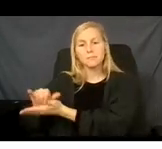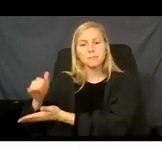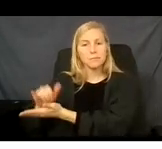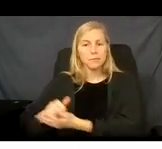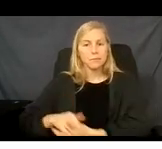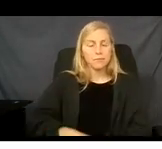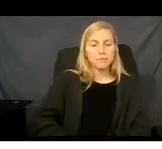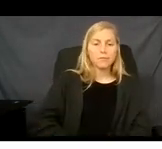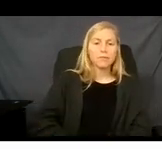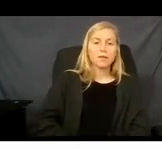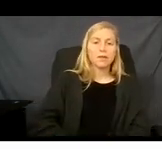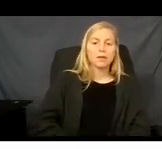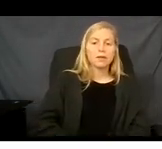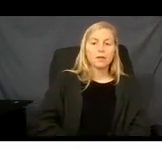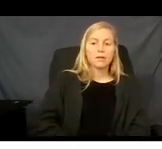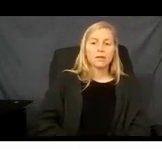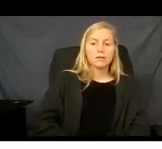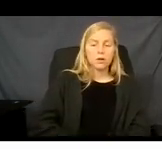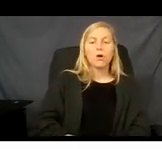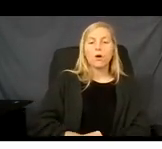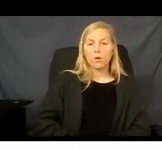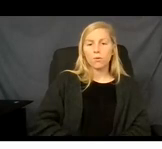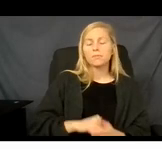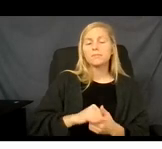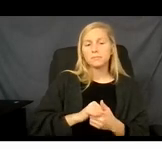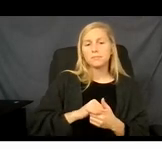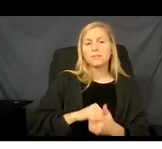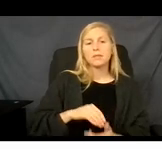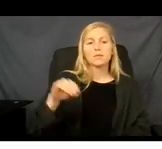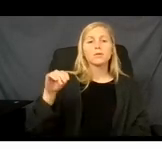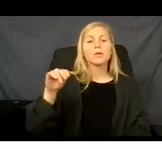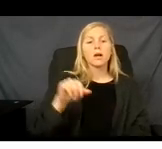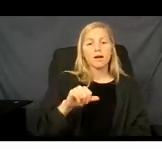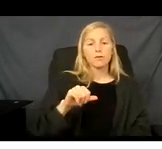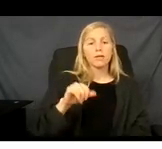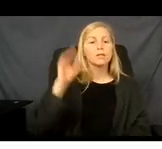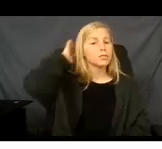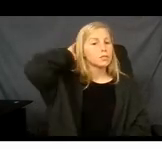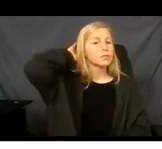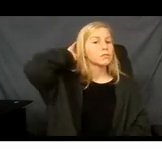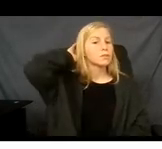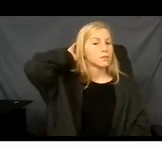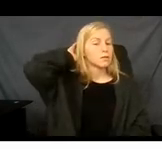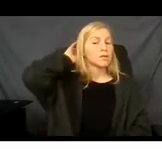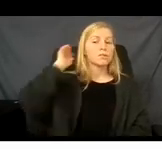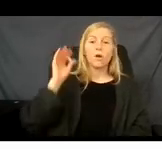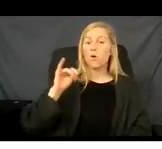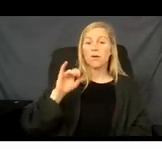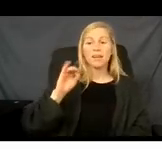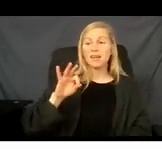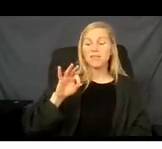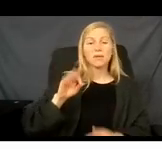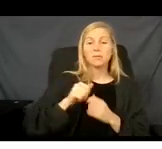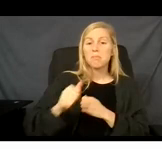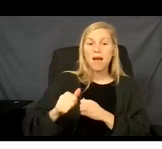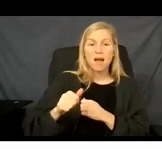coverage started from the month of birth. The coverage would follow what is called the 15th of the month rule in that if you report